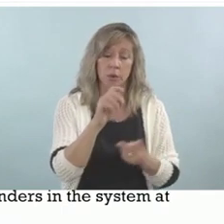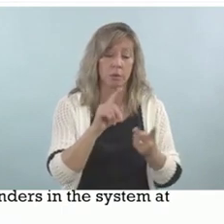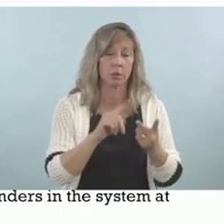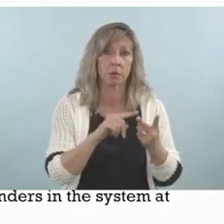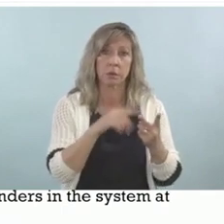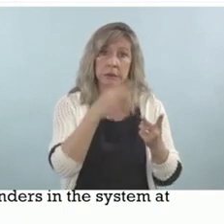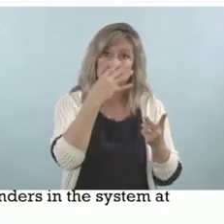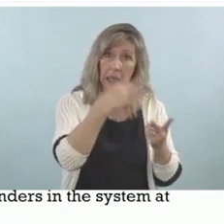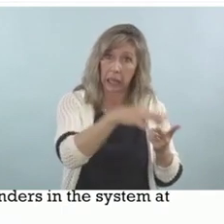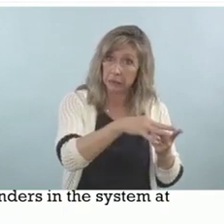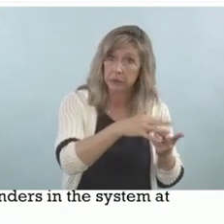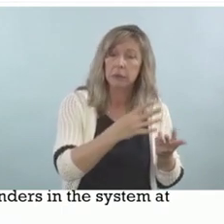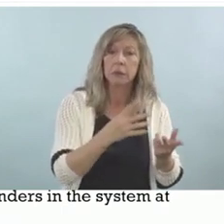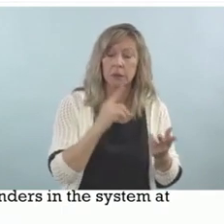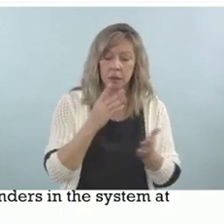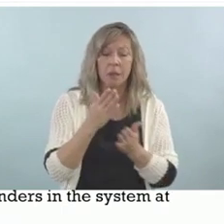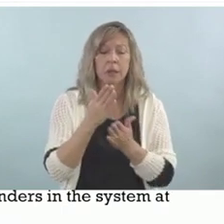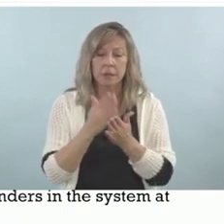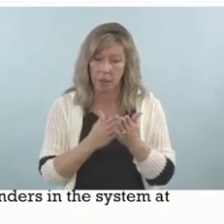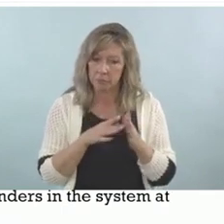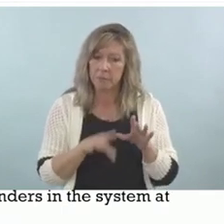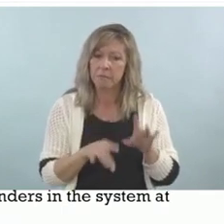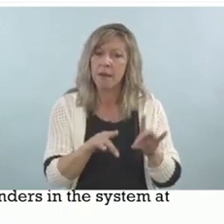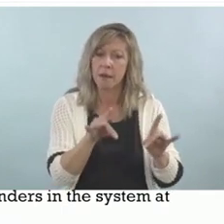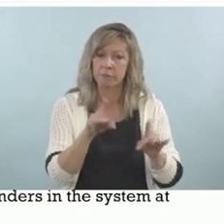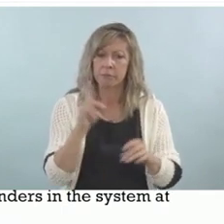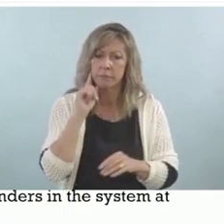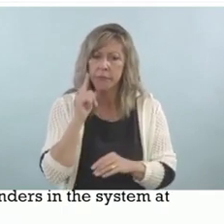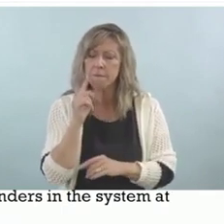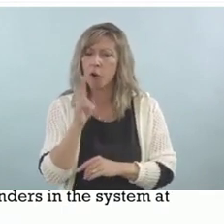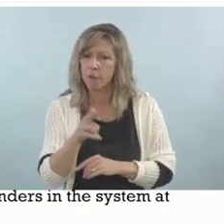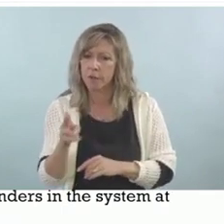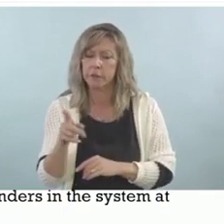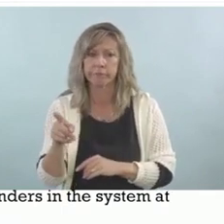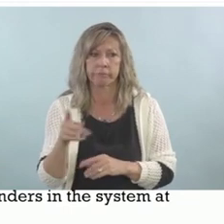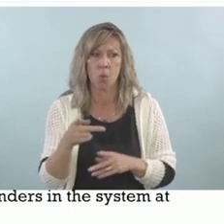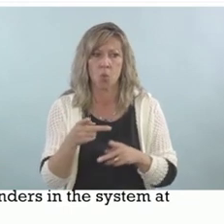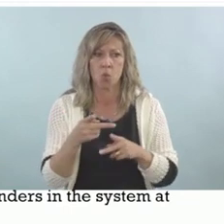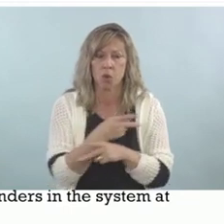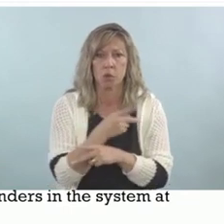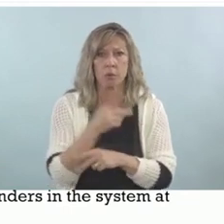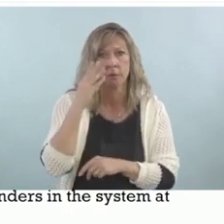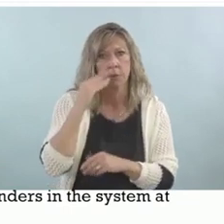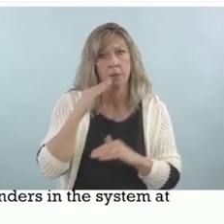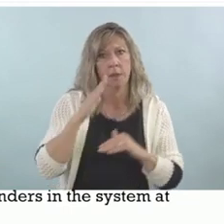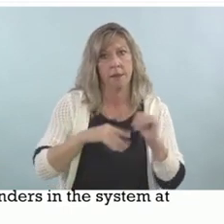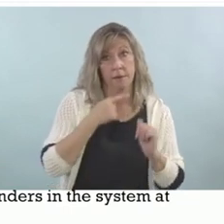to experience abuse and neglect than hearing kids. Now, I think